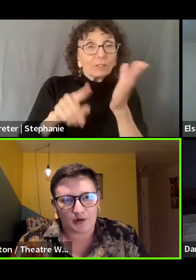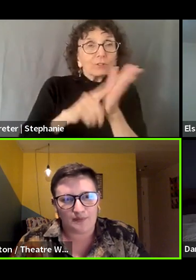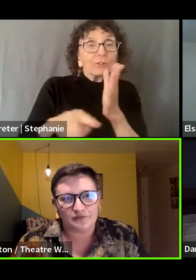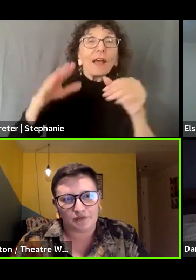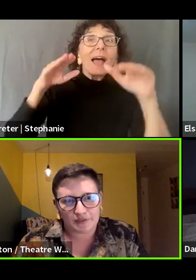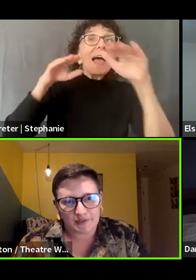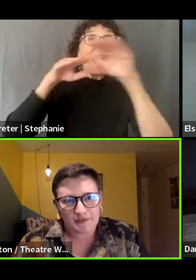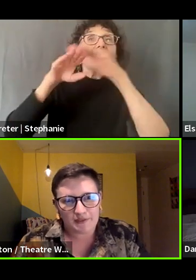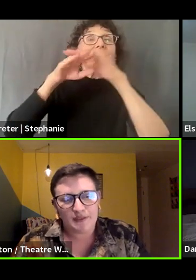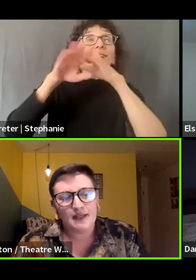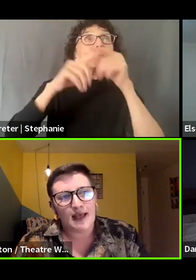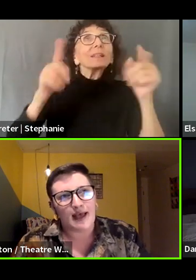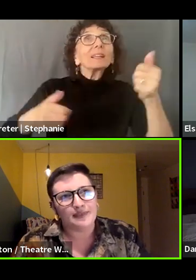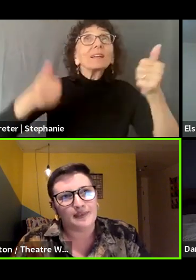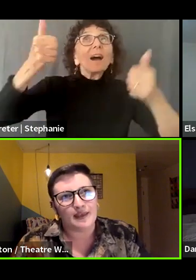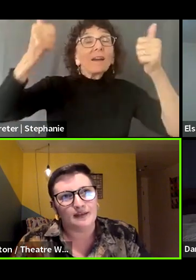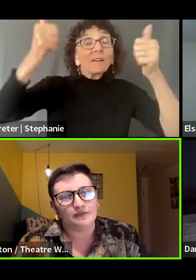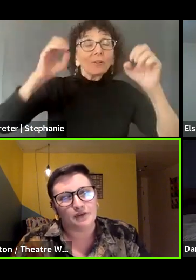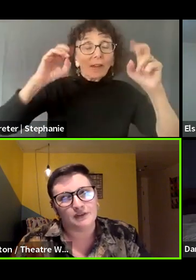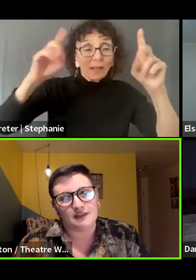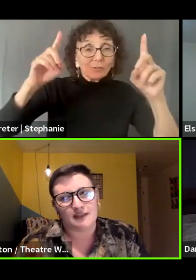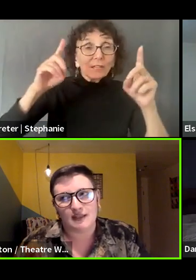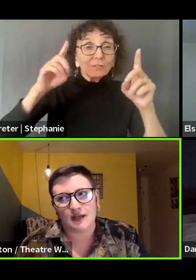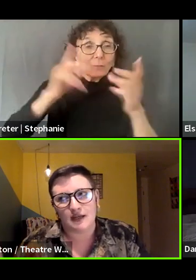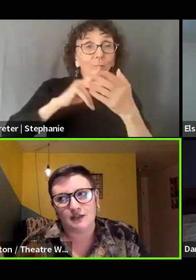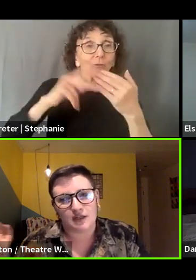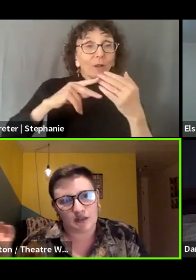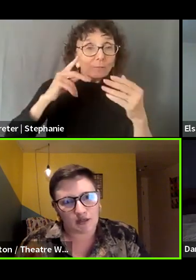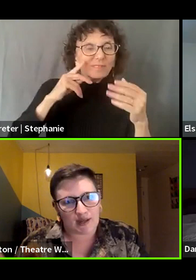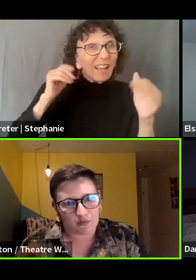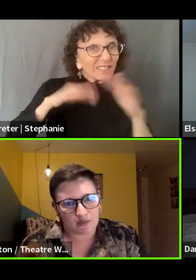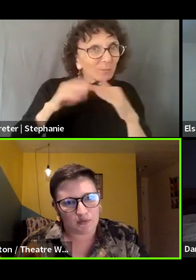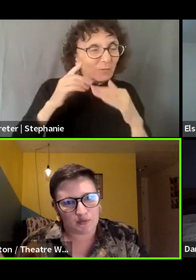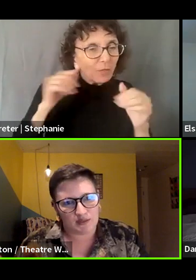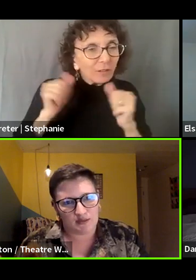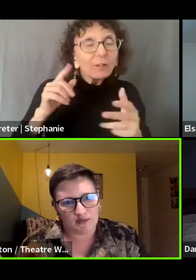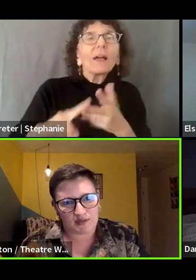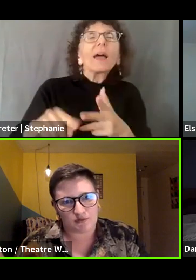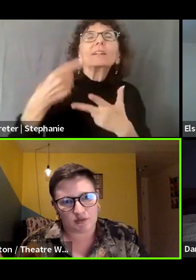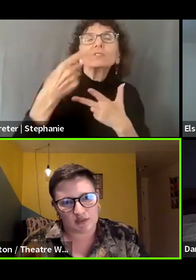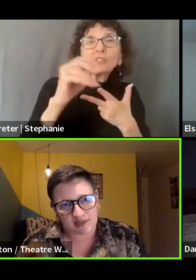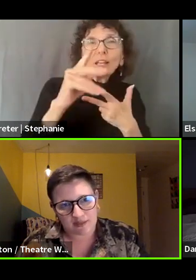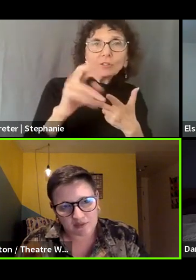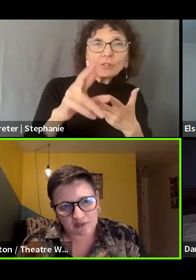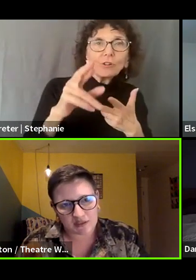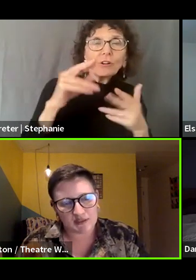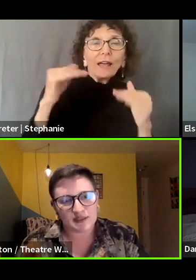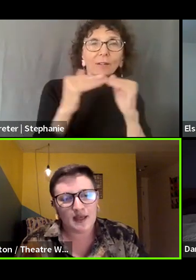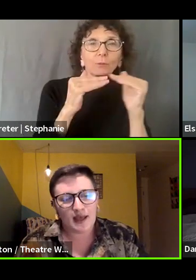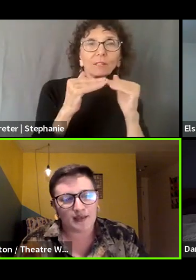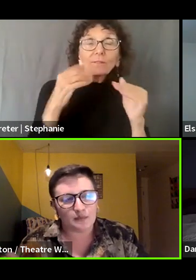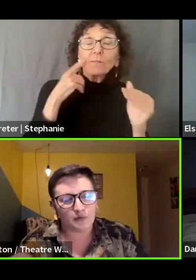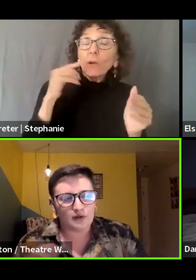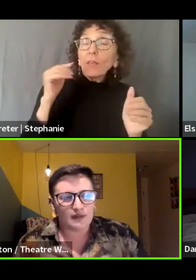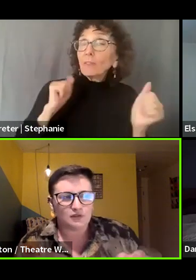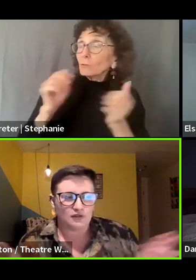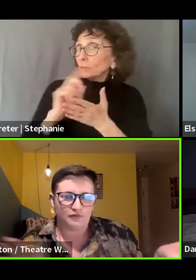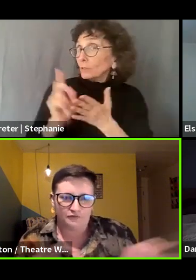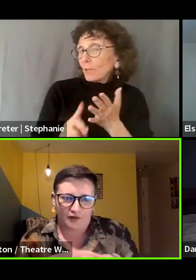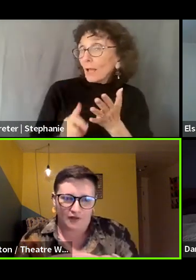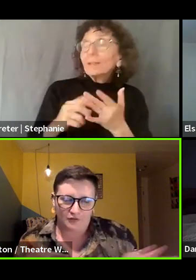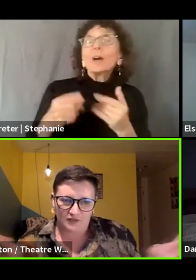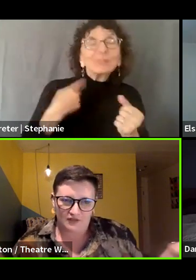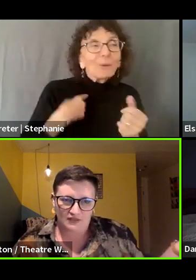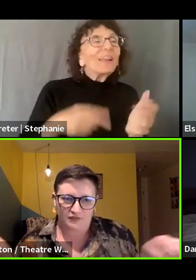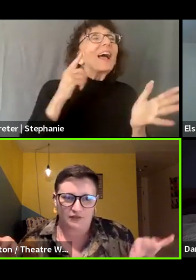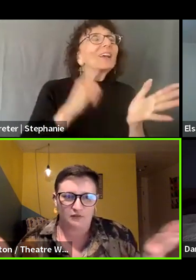ed programs for theater, and then focusing in on gender equity within theatrical design positions. And the more I sort